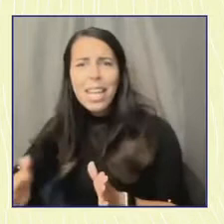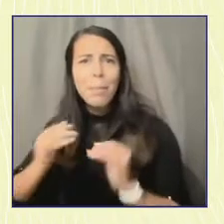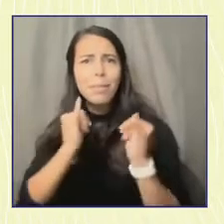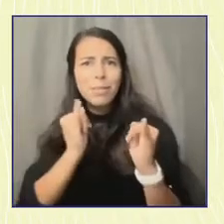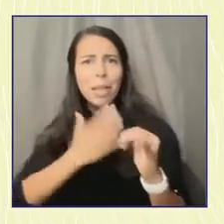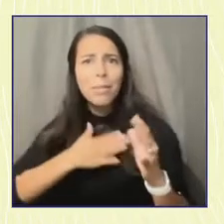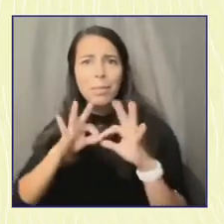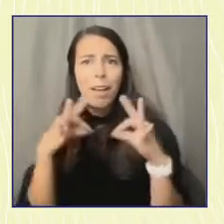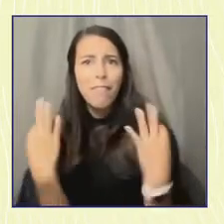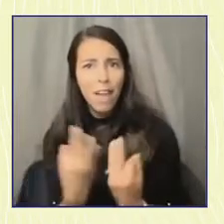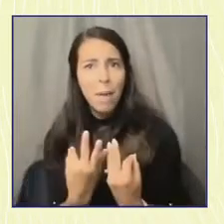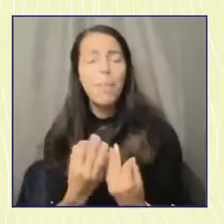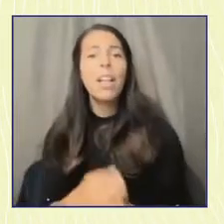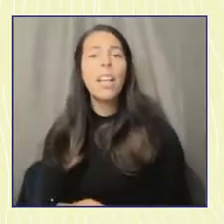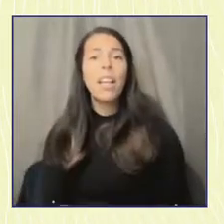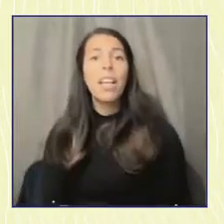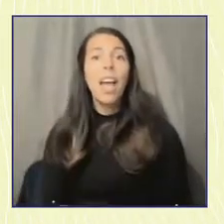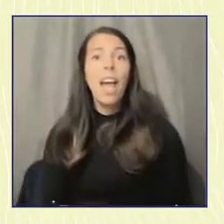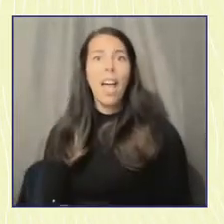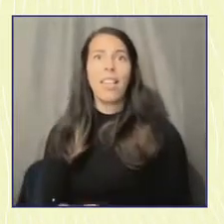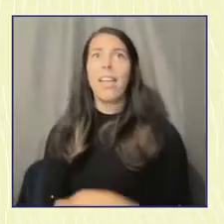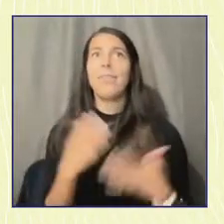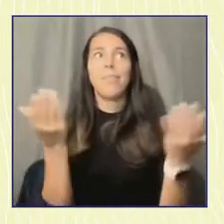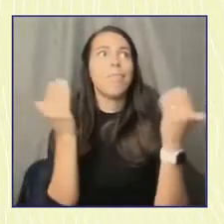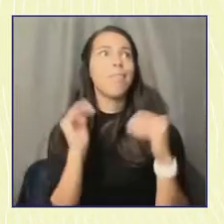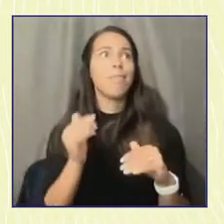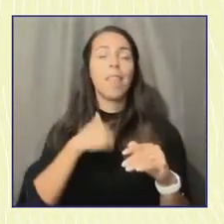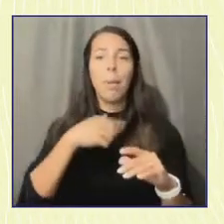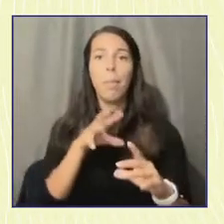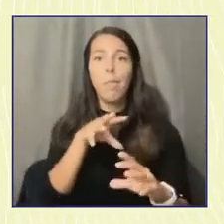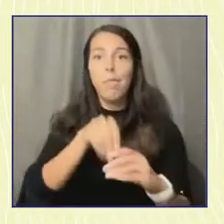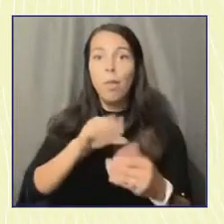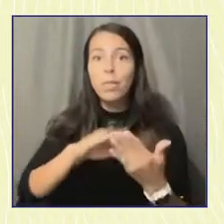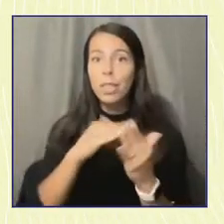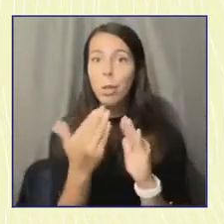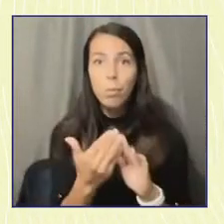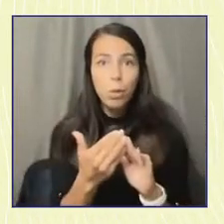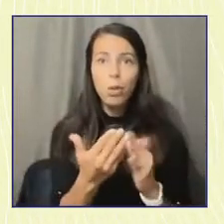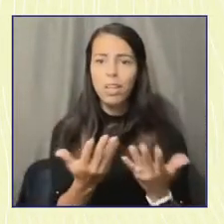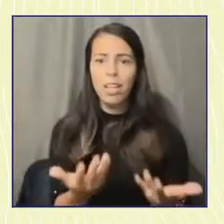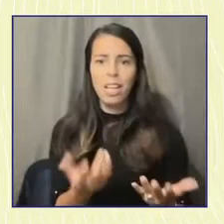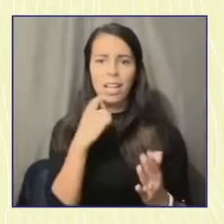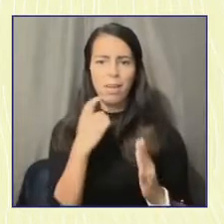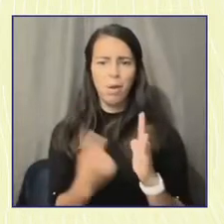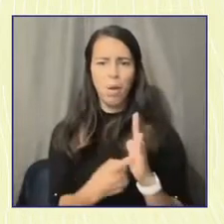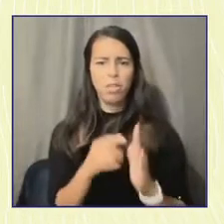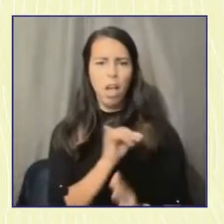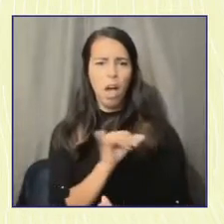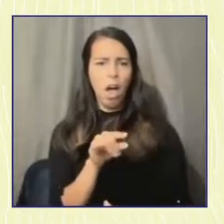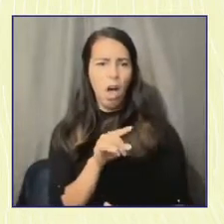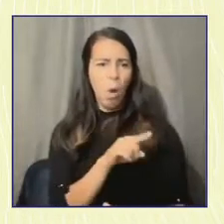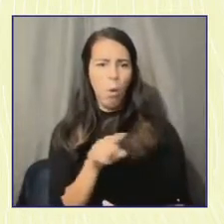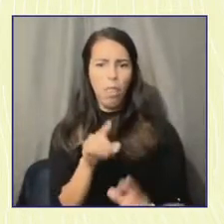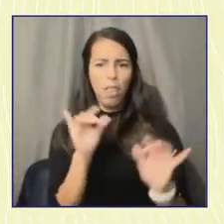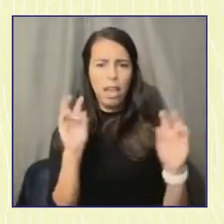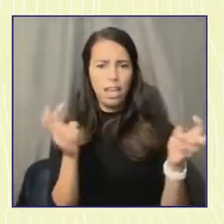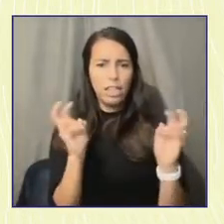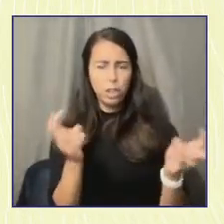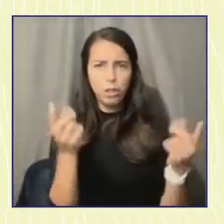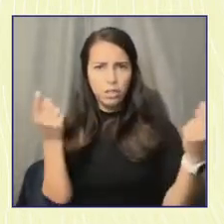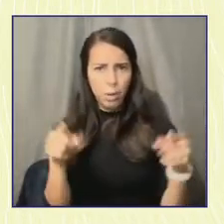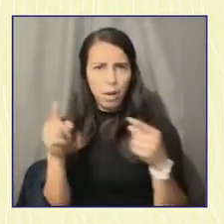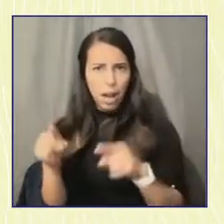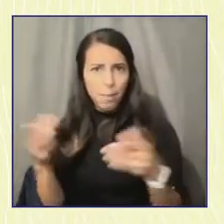becoming more involved in my community and becoming more involved and seeing that like seeing the issues that were happening here locally and